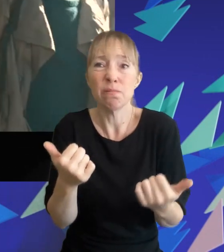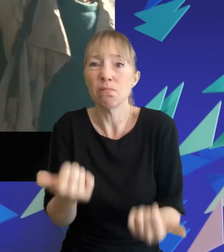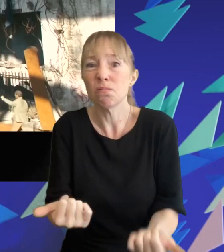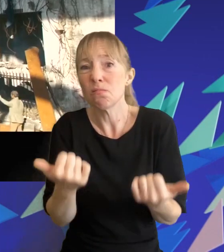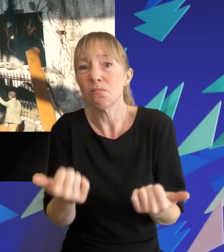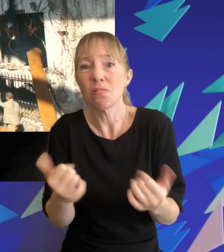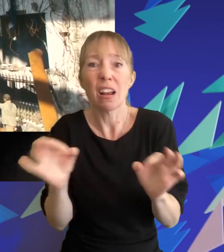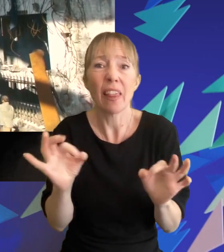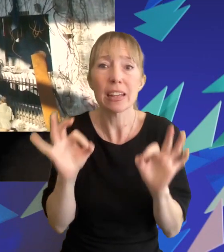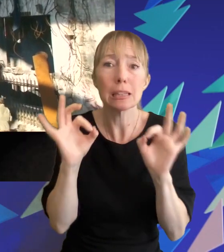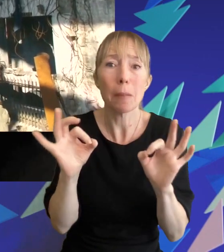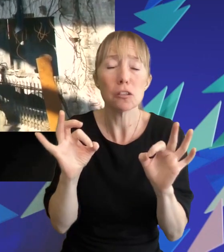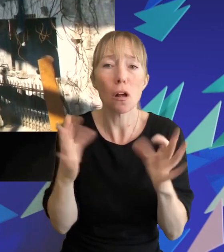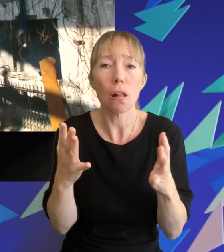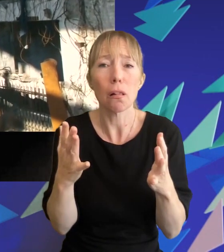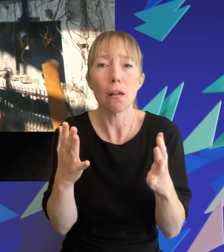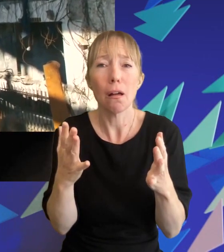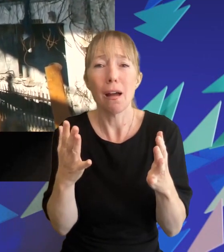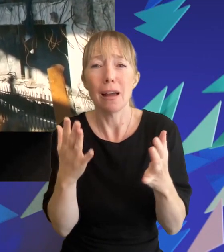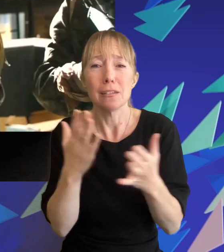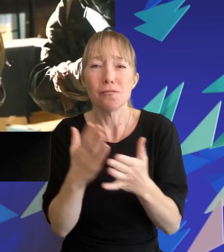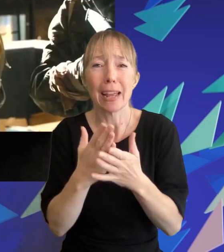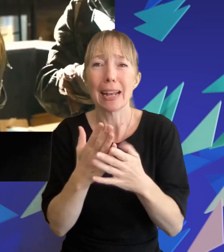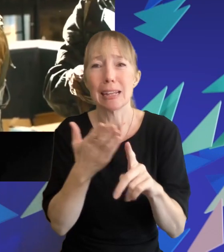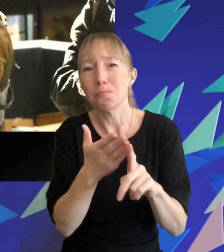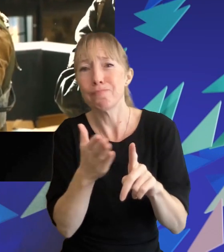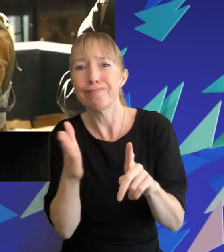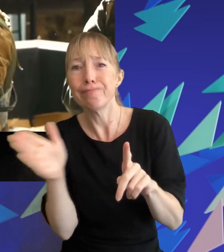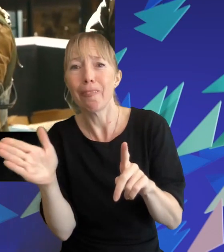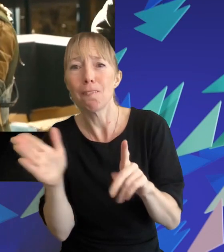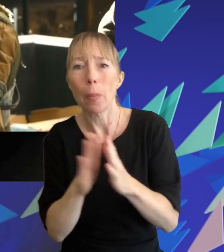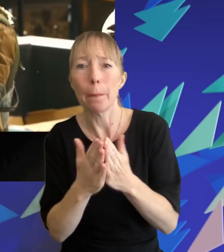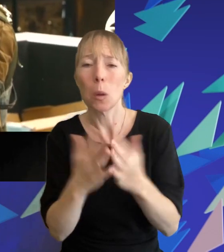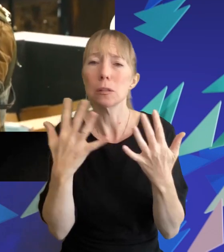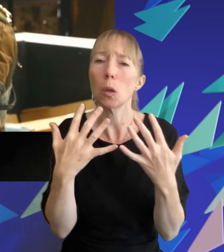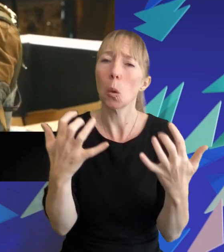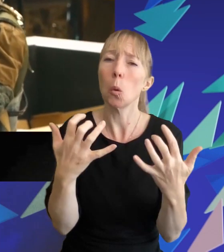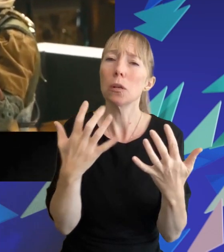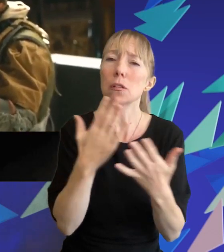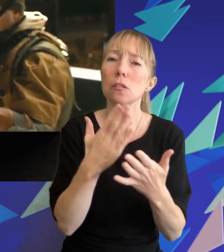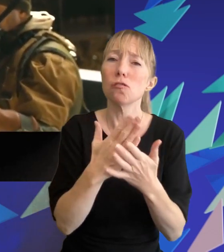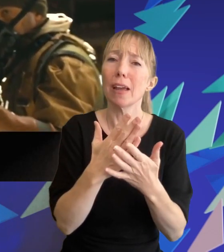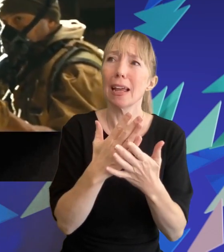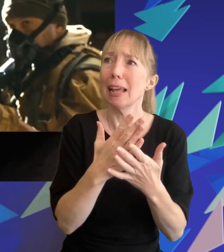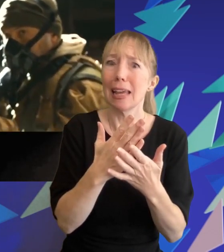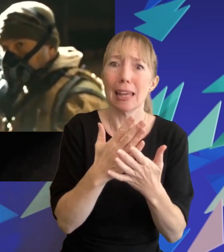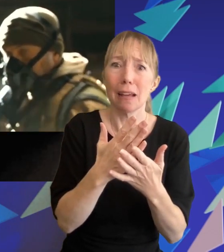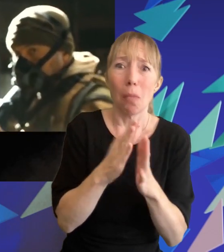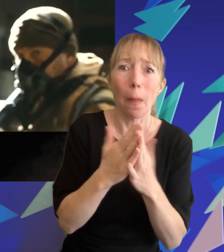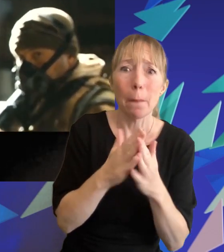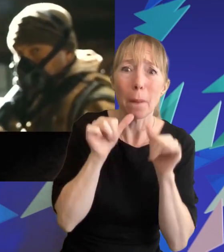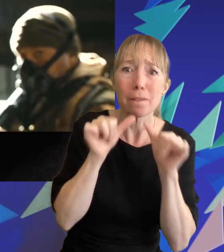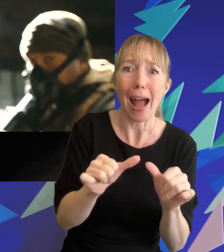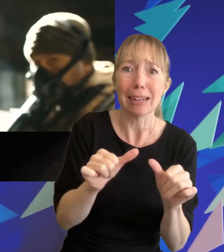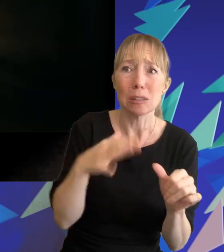further the franchise went on the less closely they followed the books so the audience of the film were mainly devoted book fans clinging on and wanting that